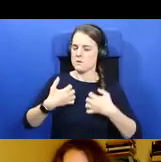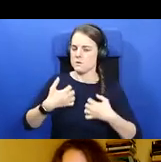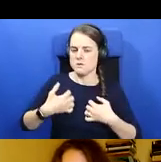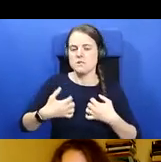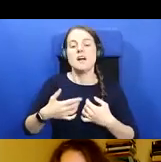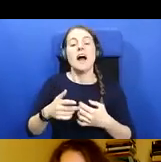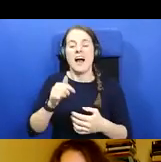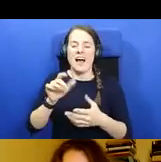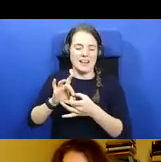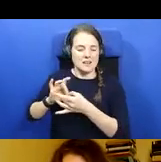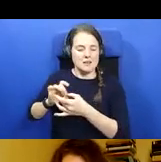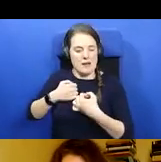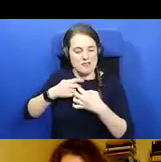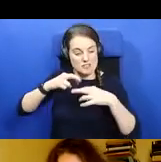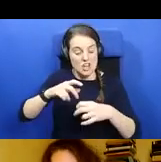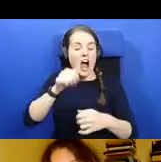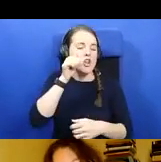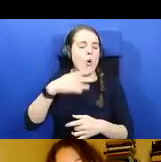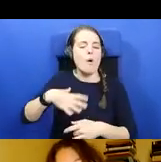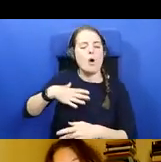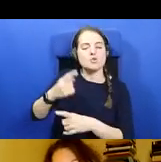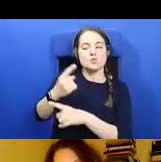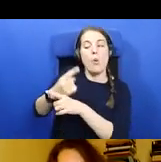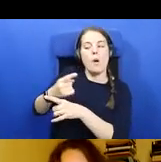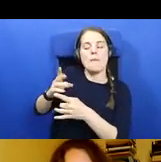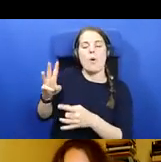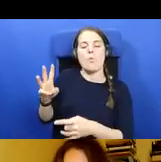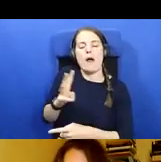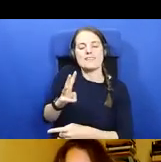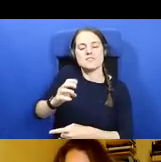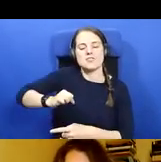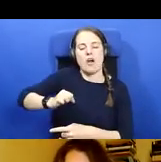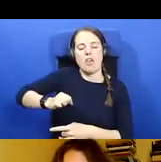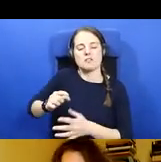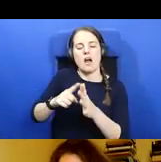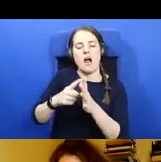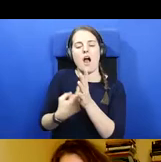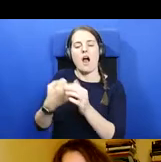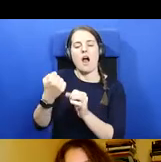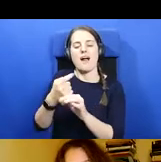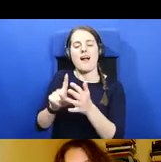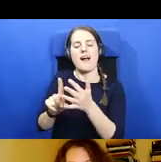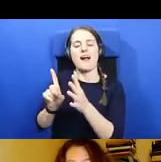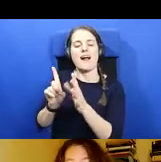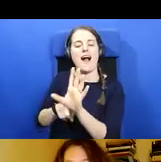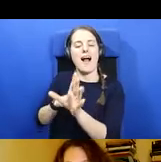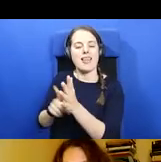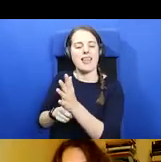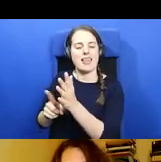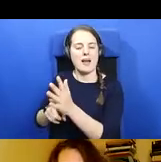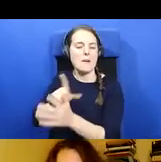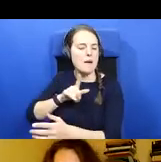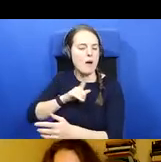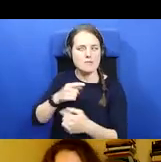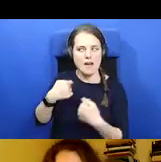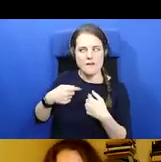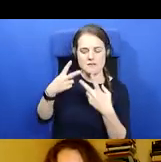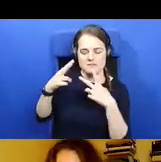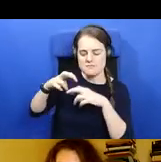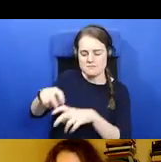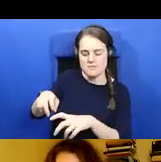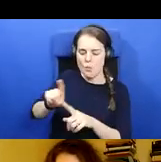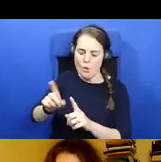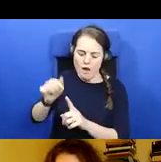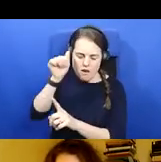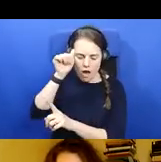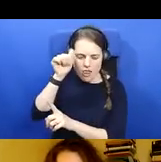talk about Argyle and about Western Scotland because for quite a while I've been sort of looking at what knowledge there was of